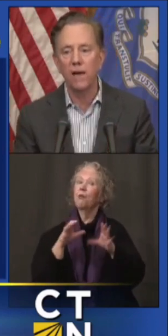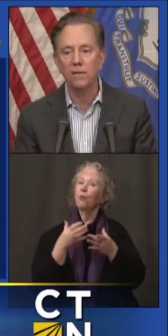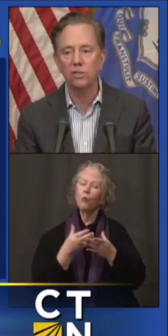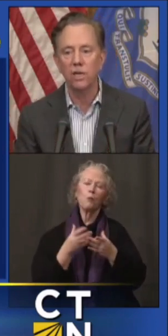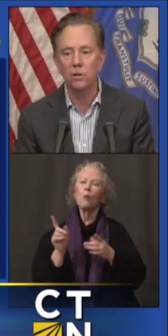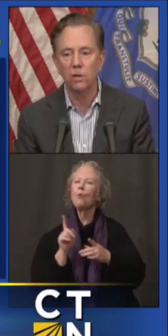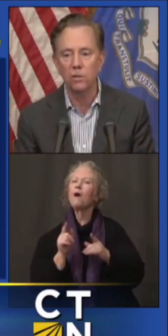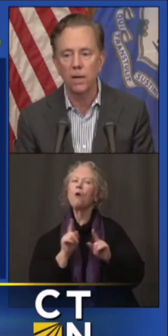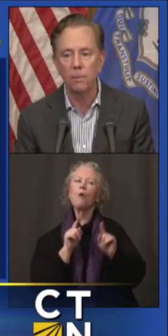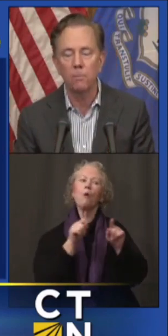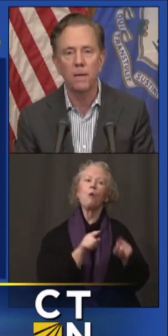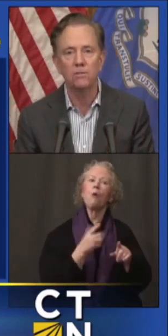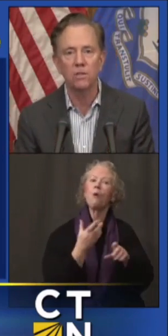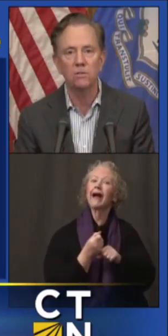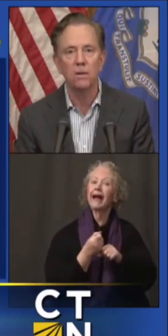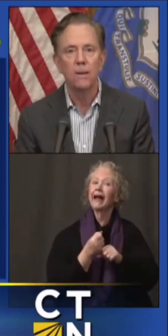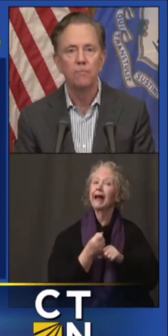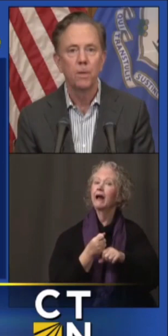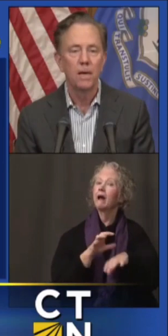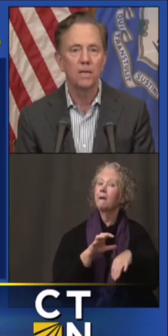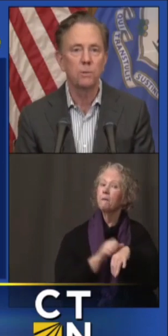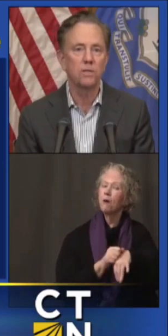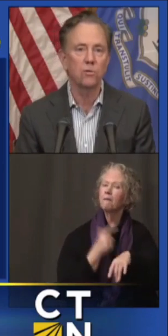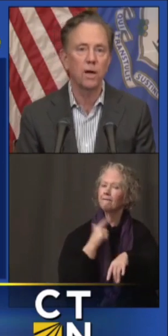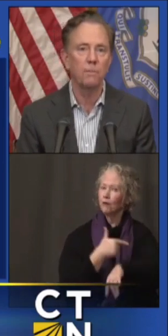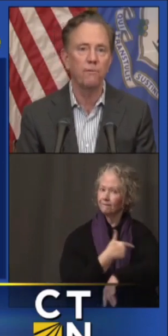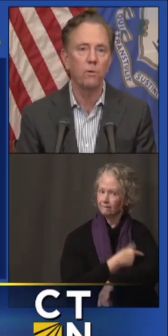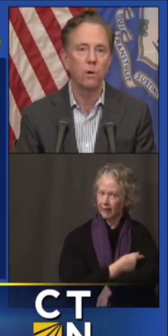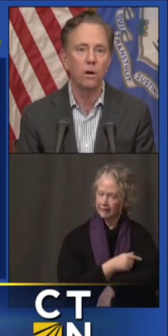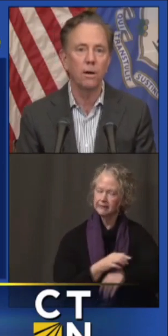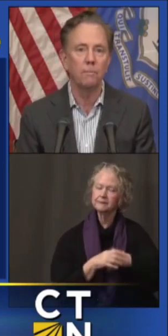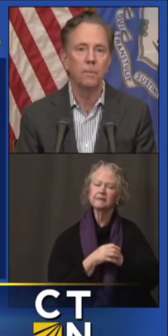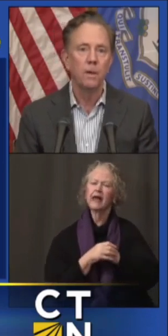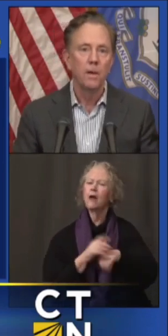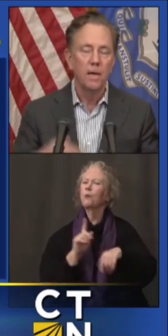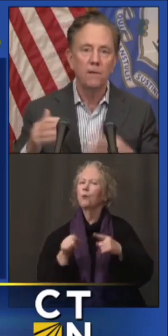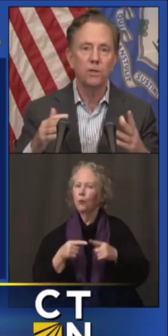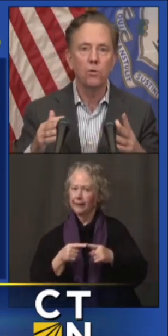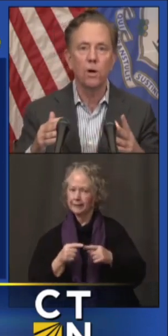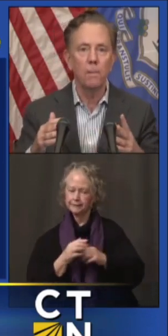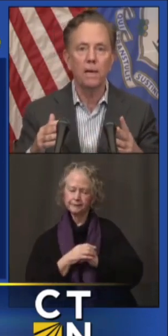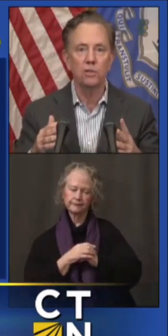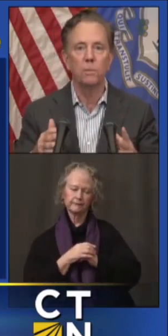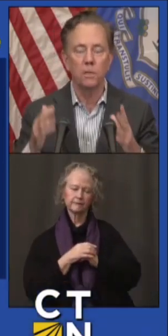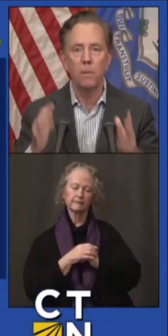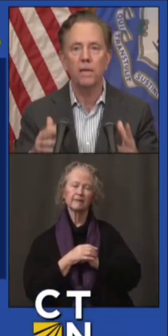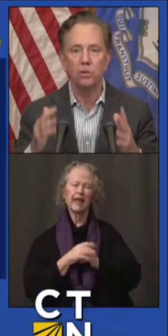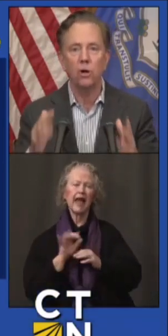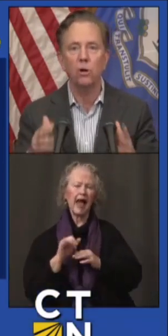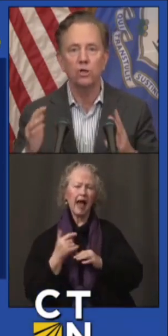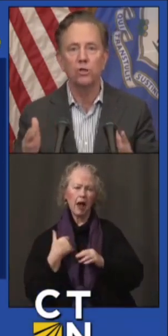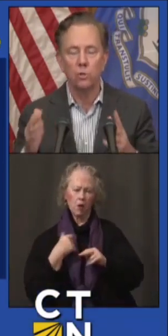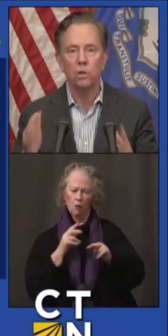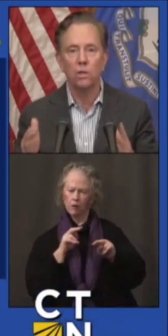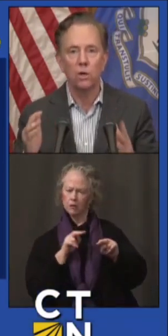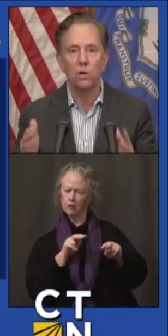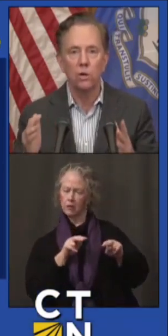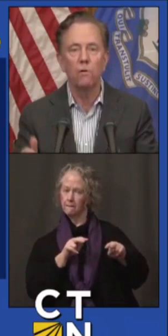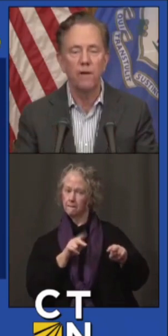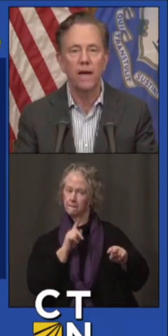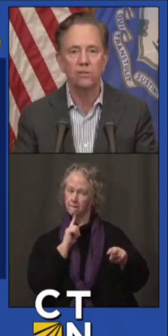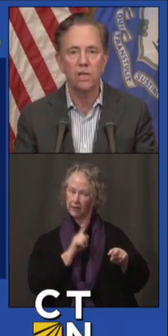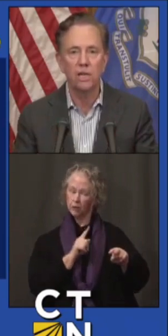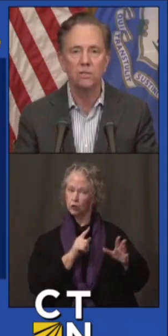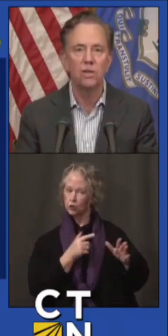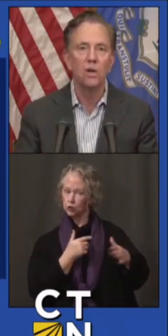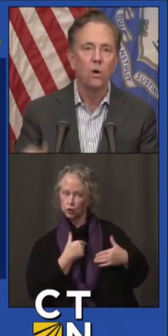get their vaccine on a timely basis. As we described before, inventory management to make darn sure that there are